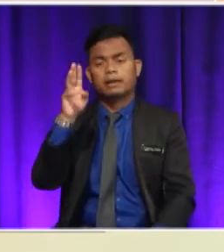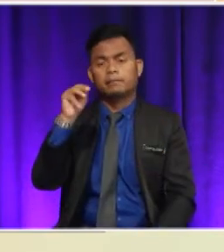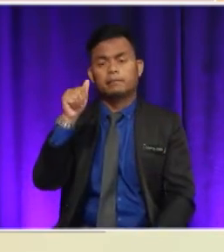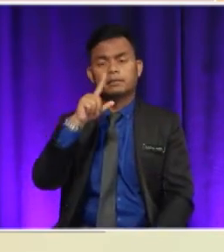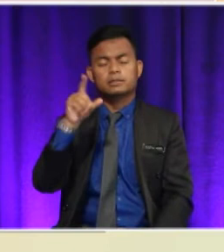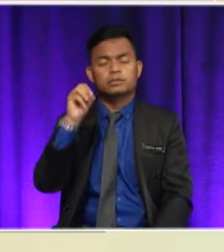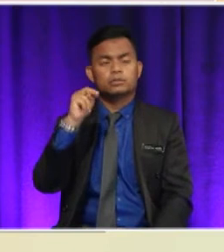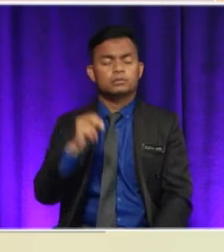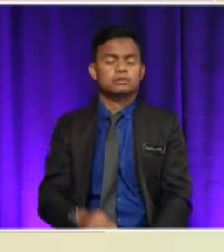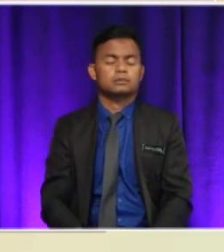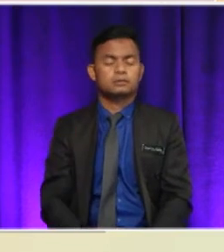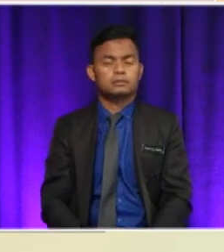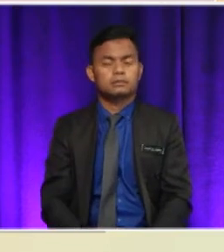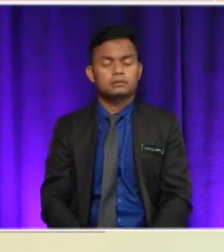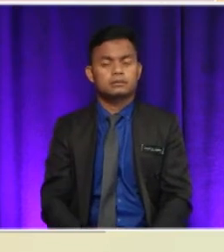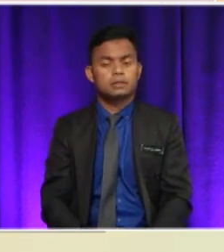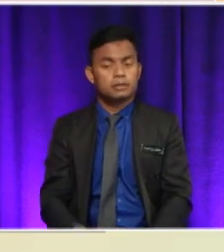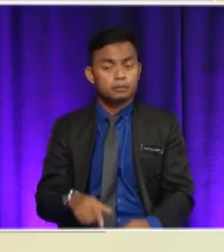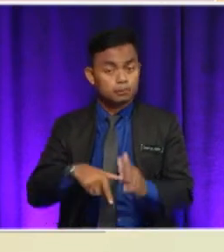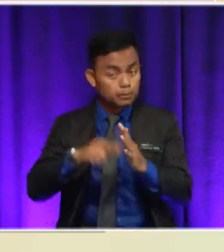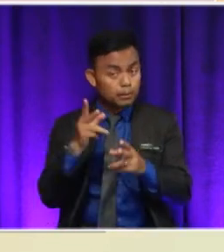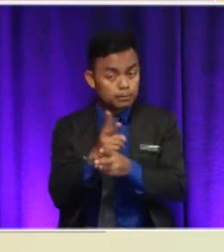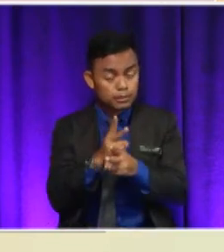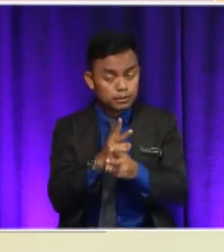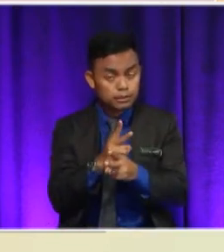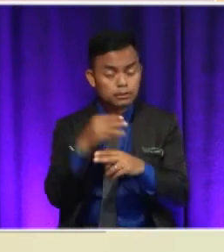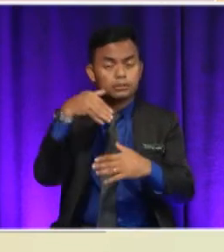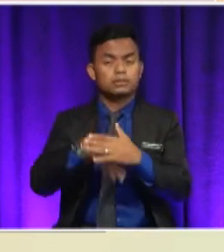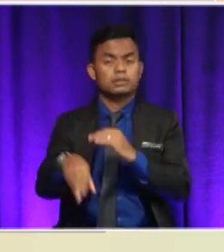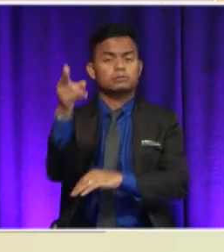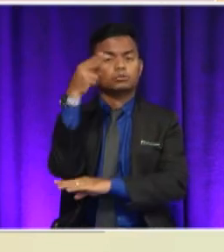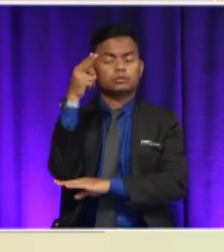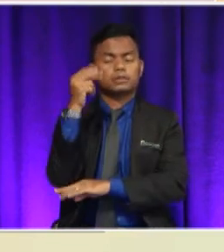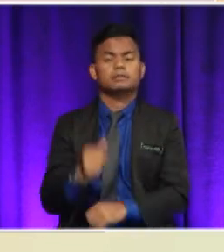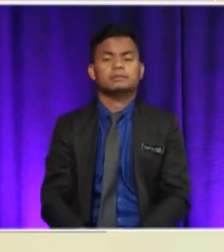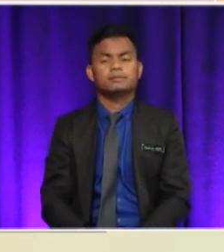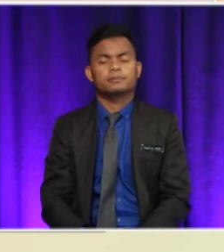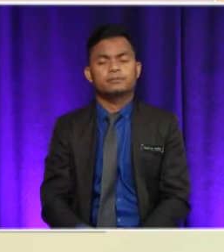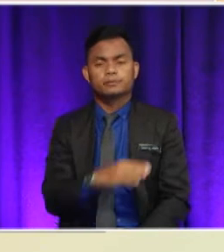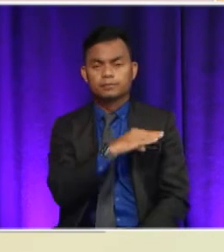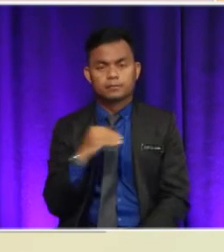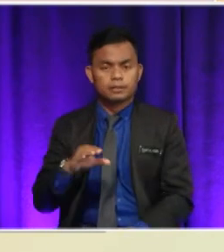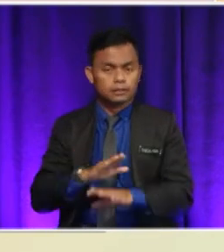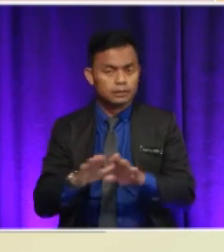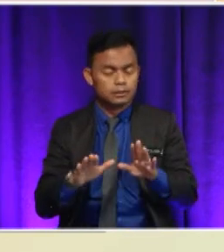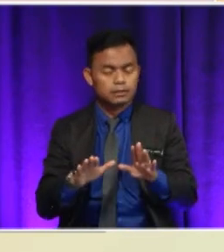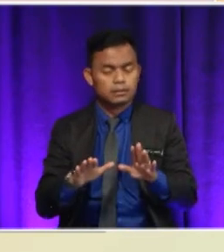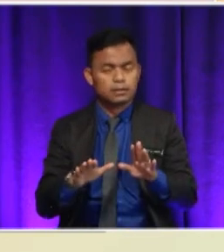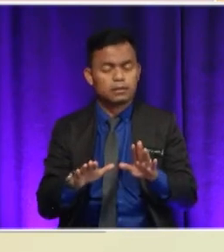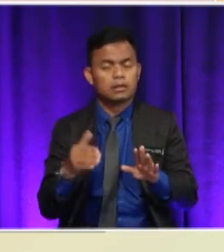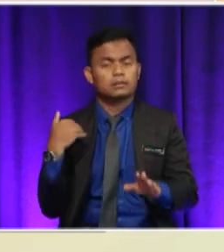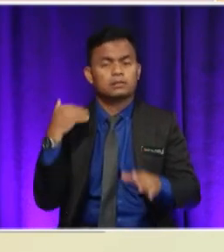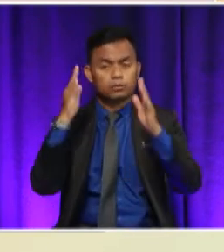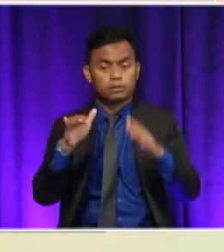more aware of the destruction of the rainforest and then there's nobody who had achieved anything like that before